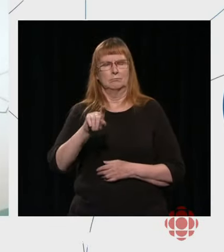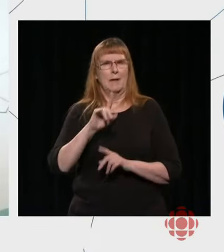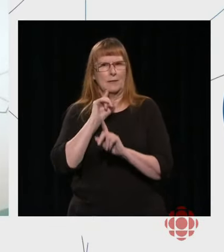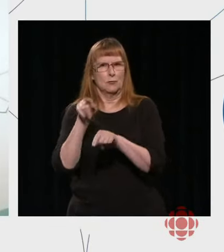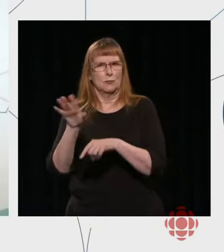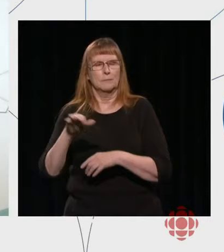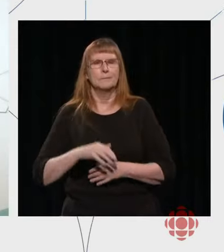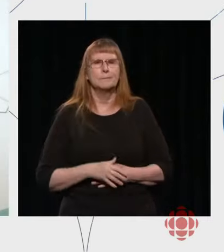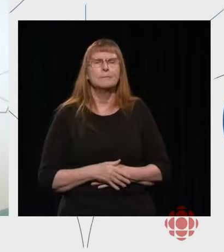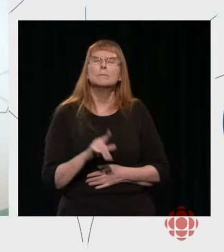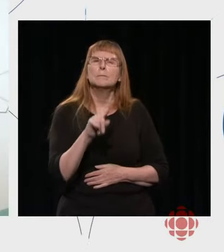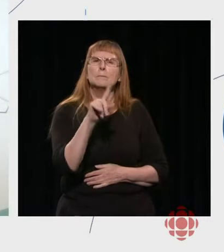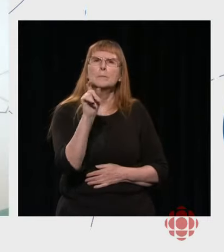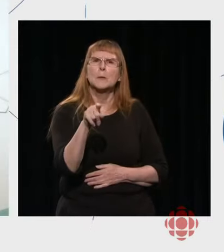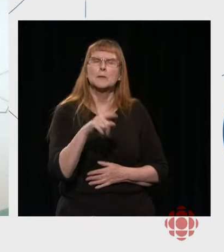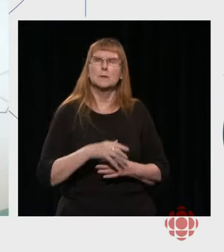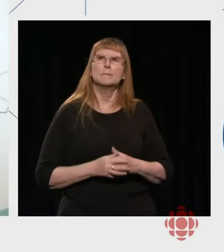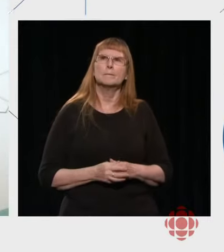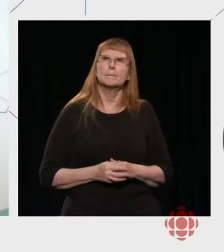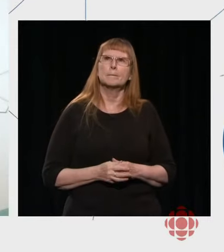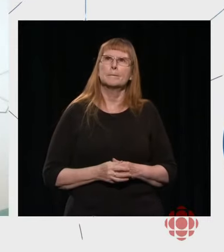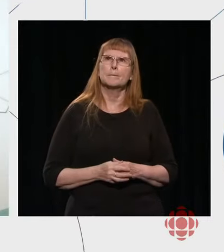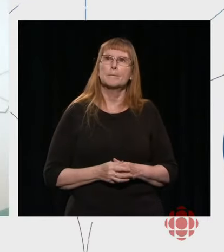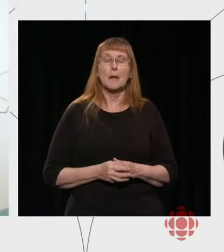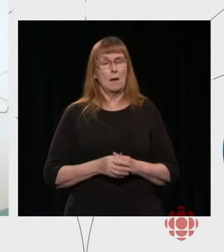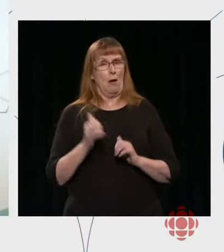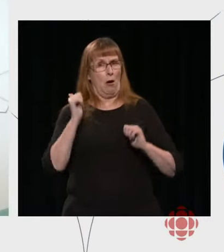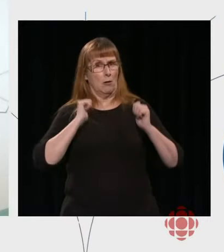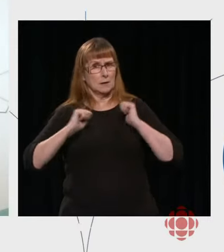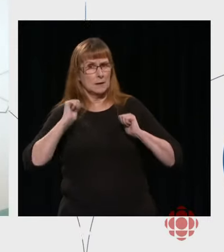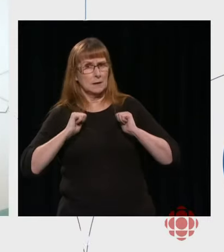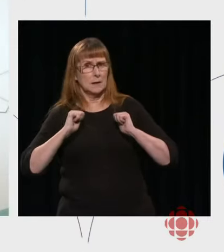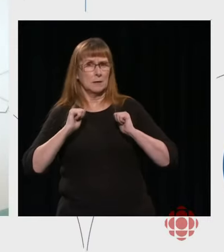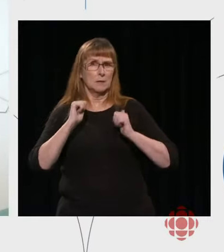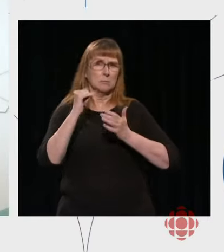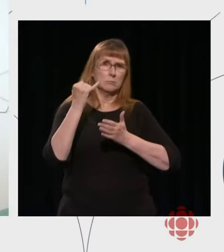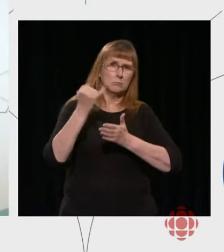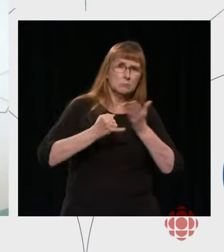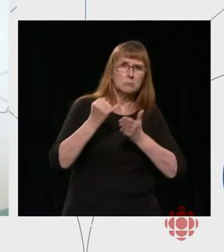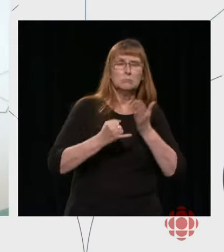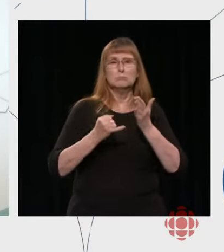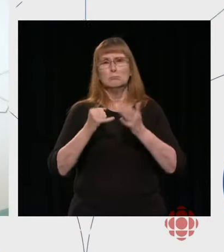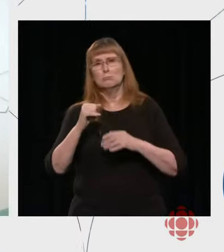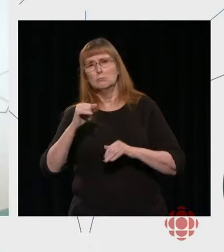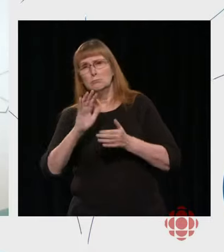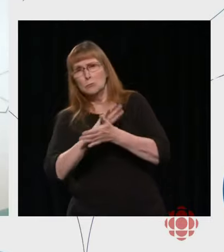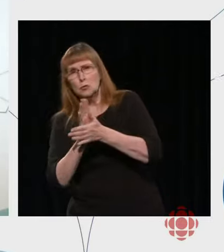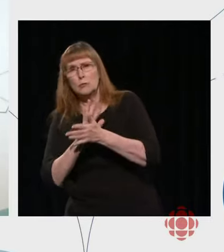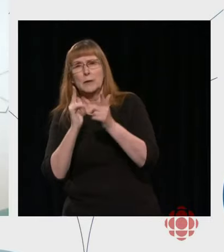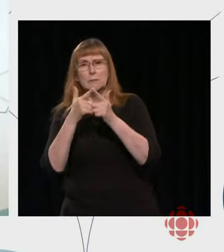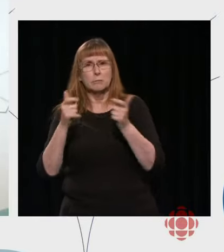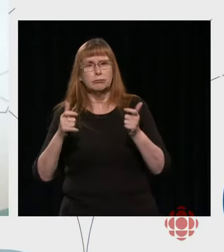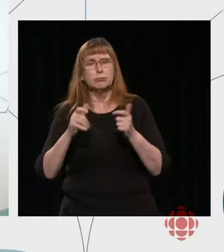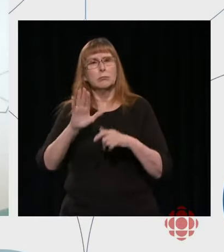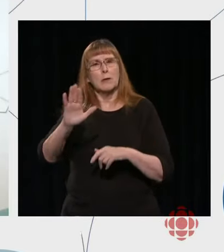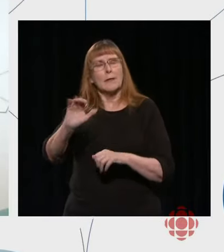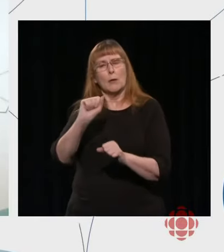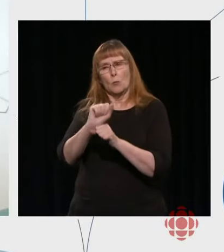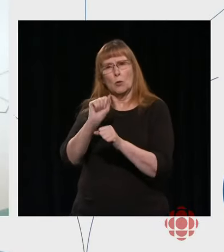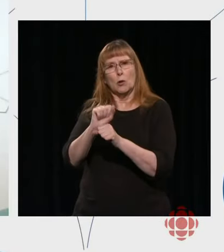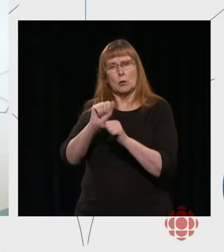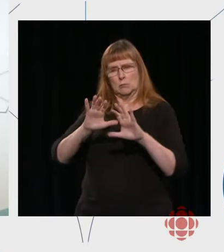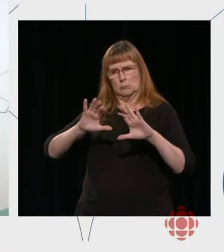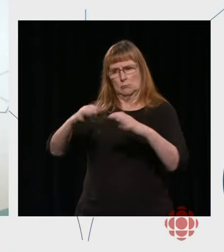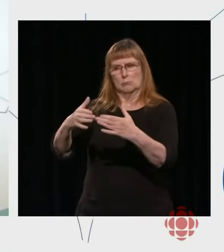is being done to ensure that artisans continue to evolve in a safe environment? We know that the arts